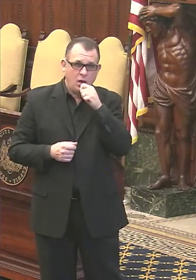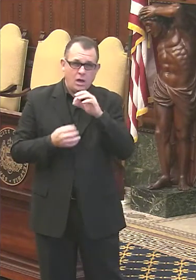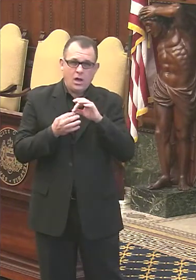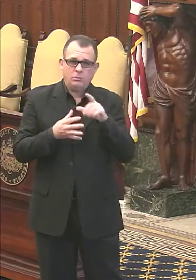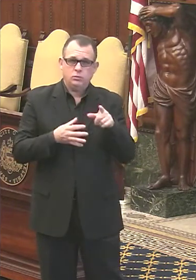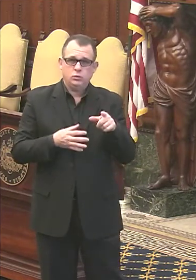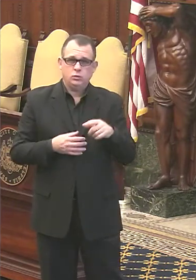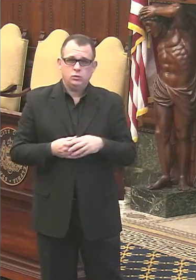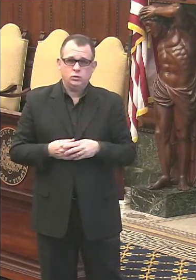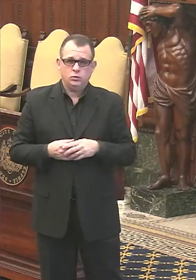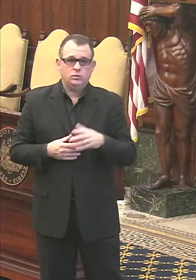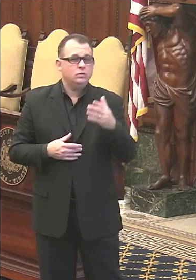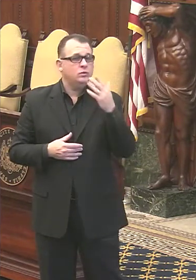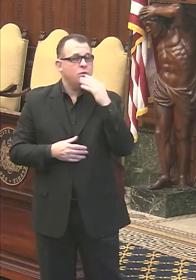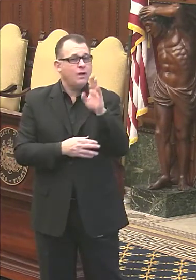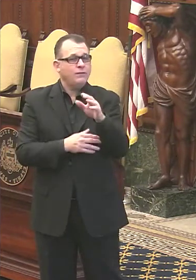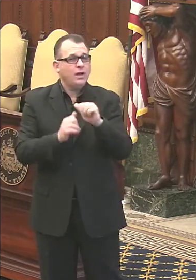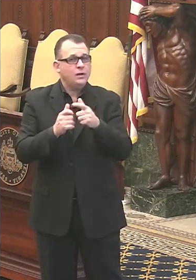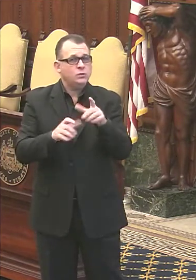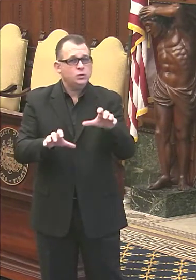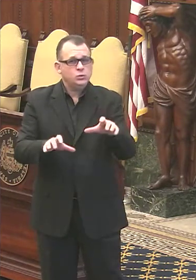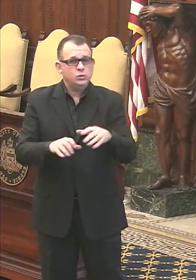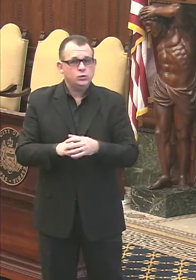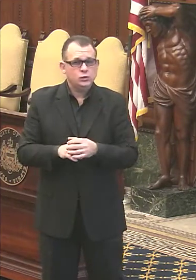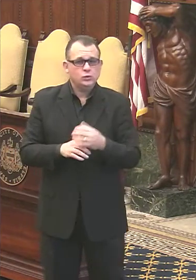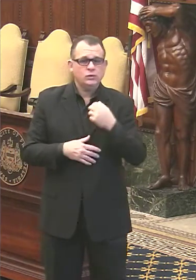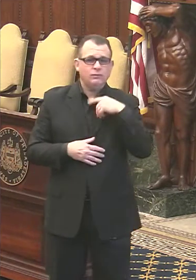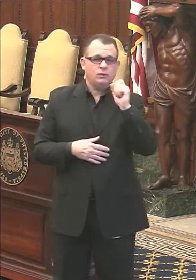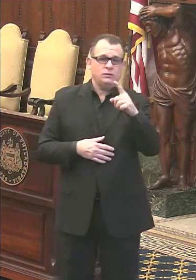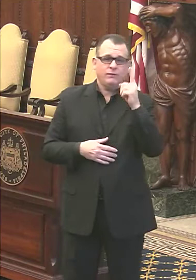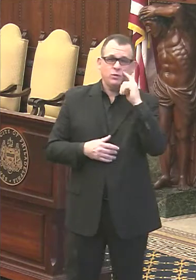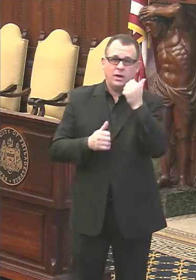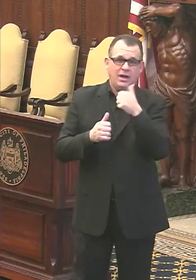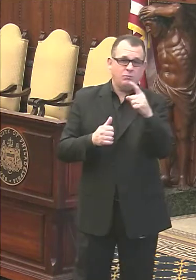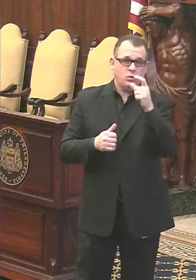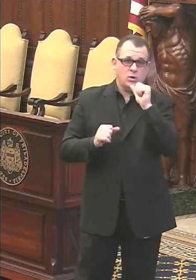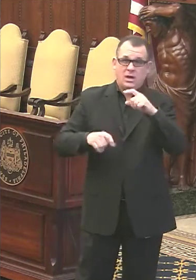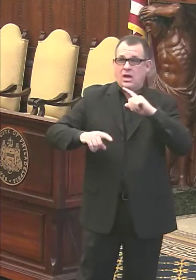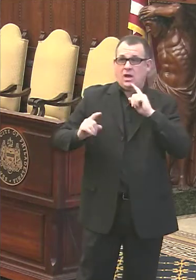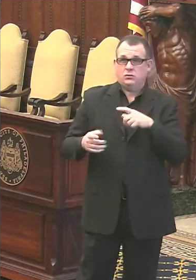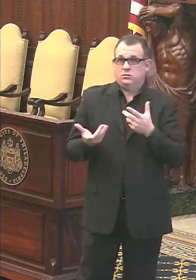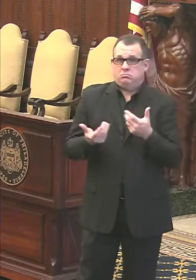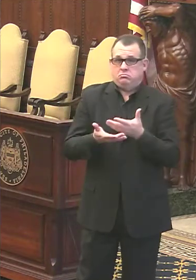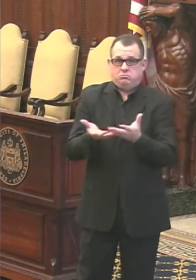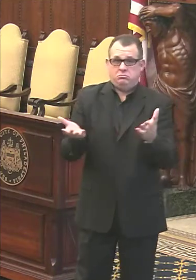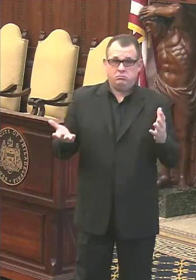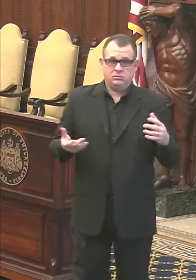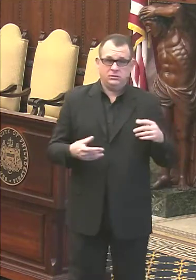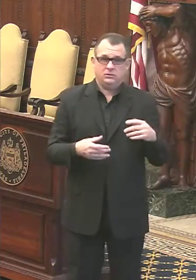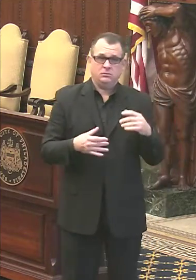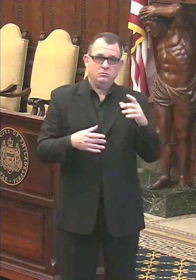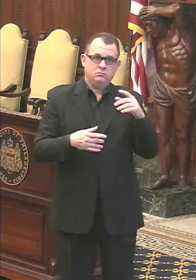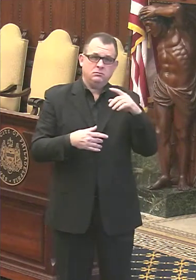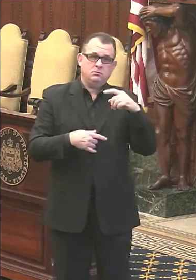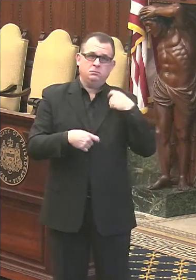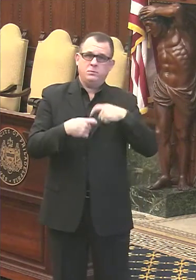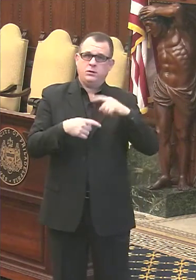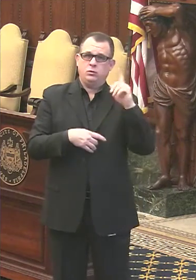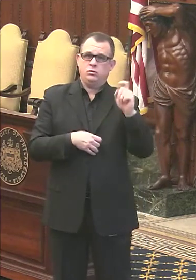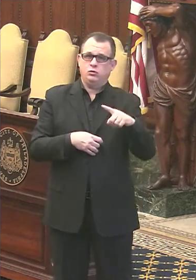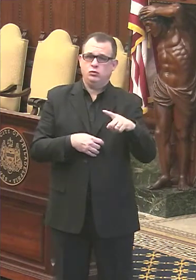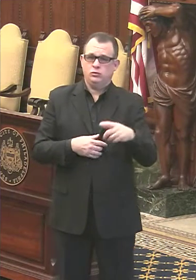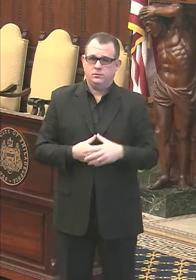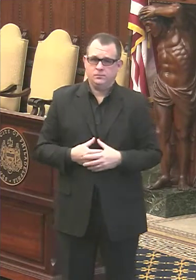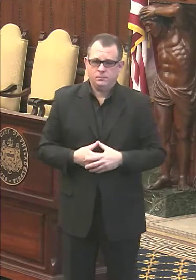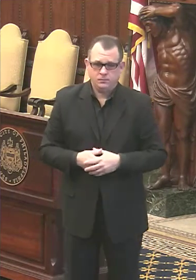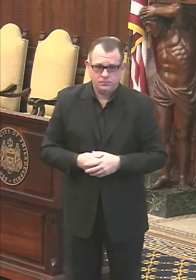Yes. Good afternoon. How are doing? This question goes for anyone who can answer, please. And it needs to be translated by Armando after the question, please. Uh, the